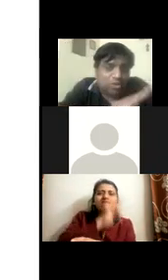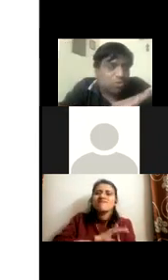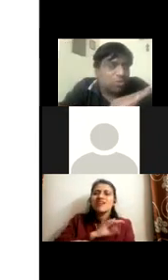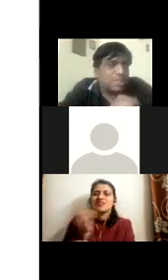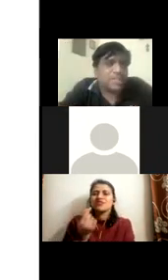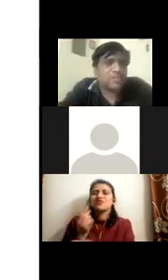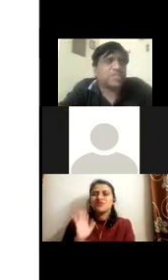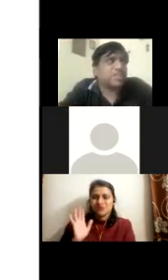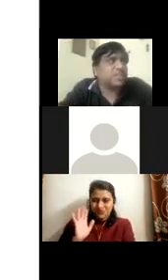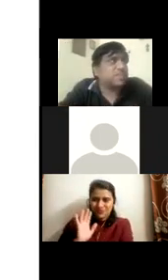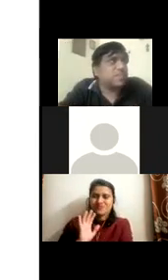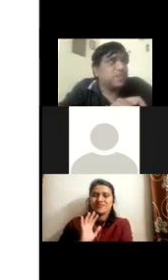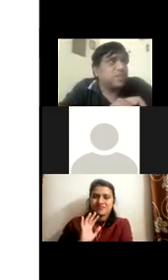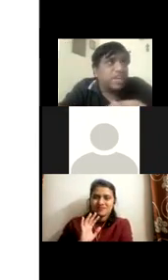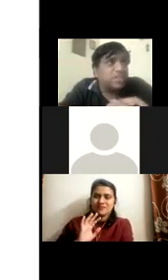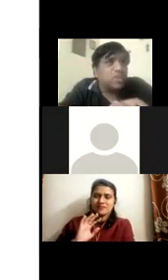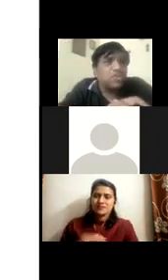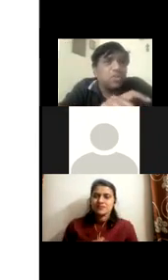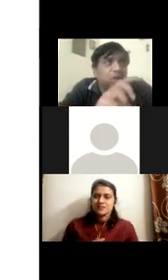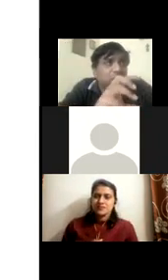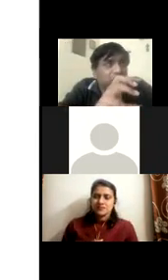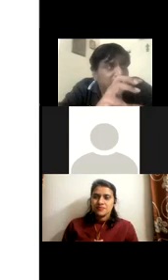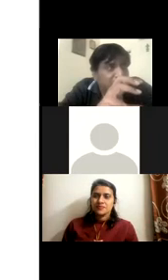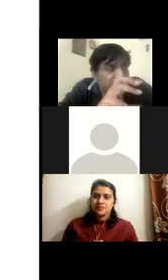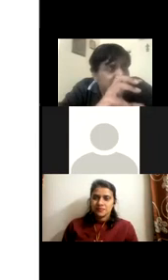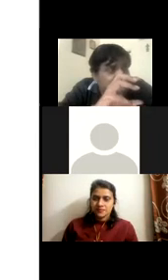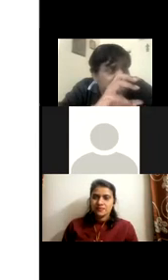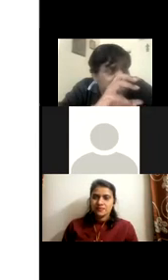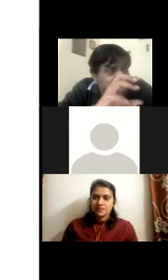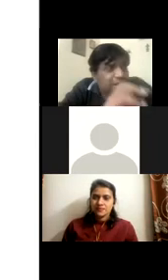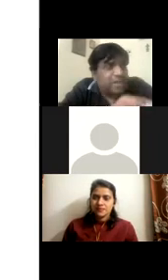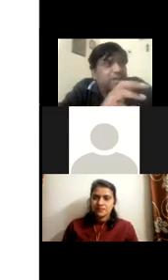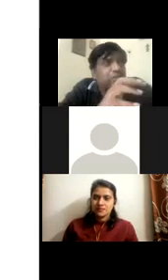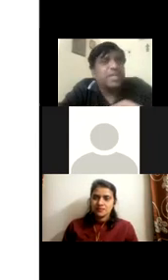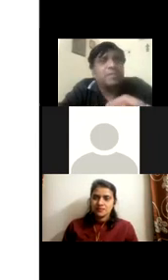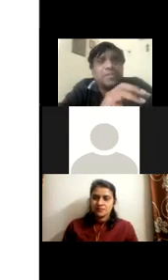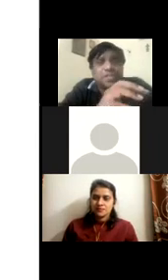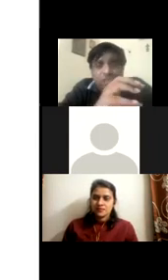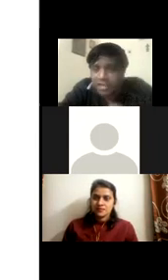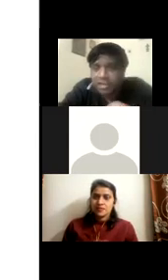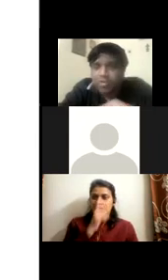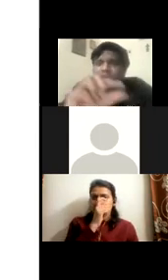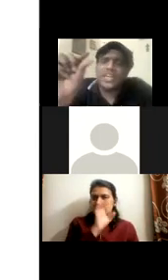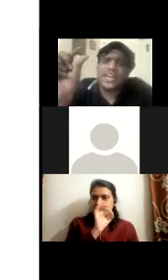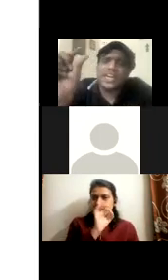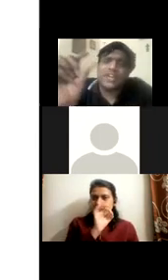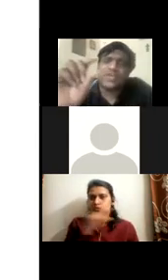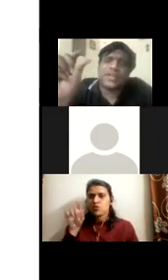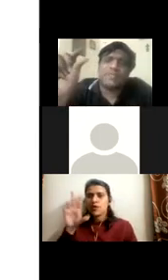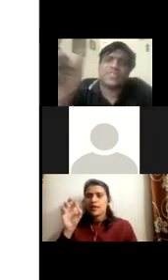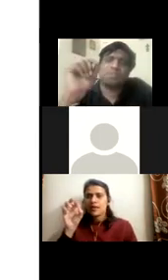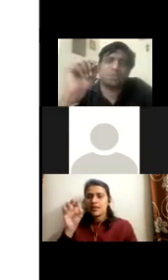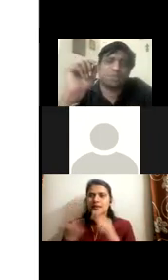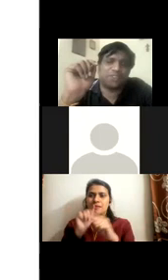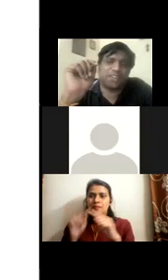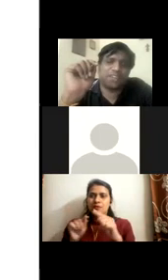also next question is training is also, uh, 70 to 80% generic only 10, 20